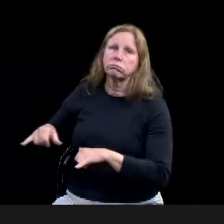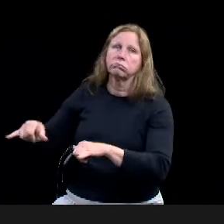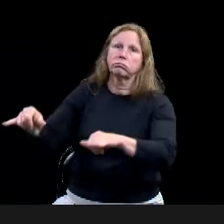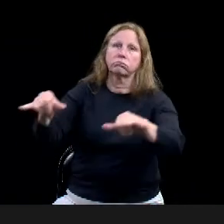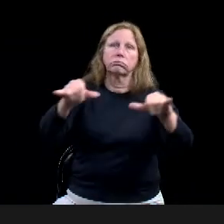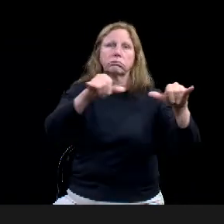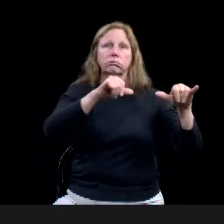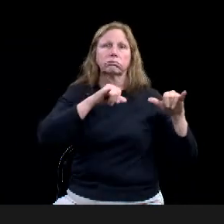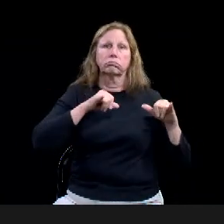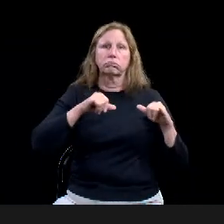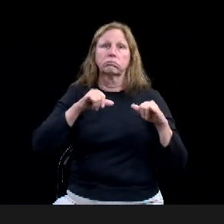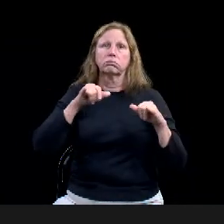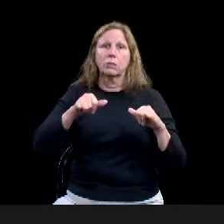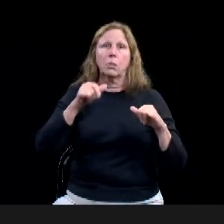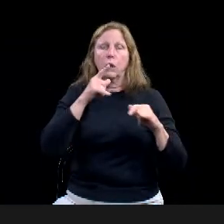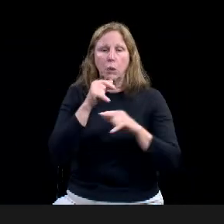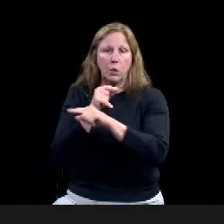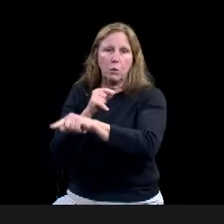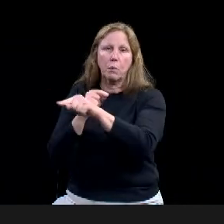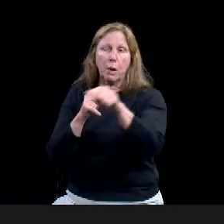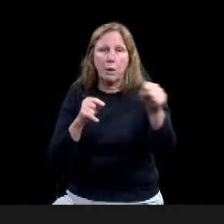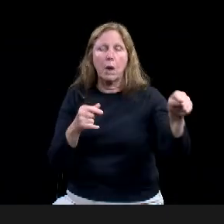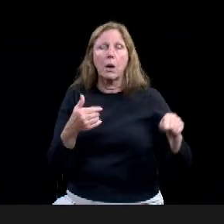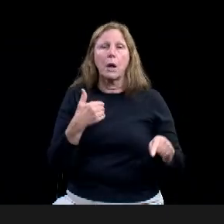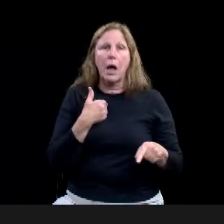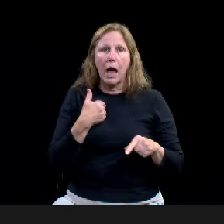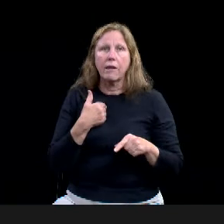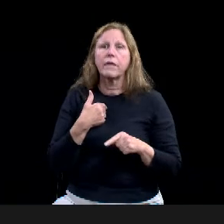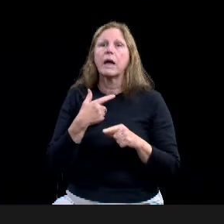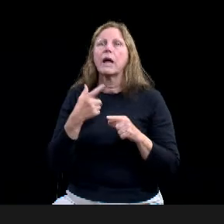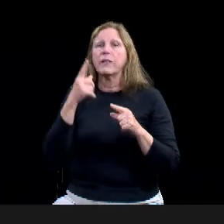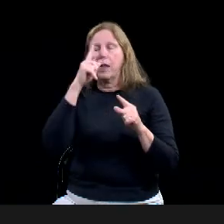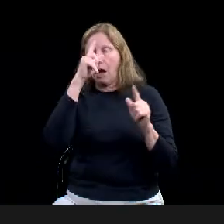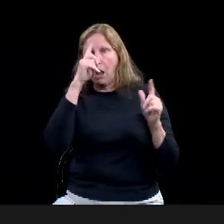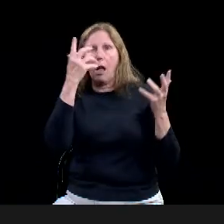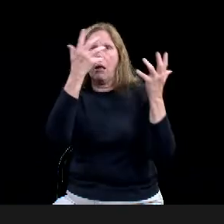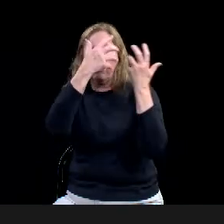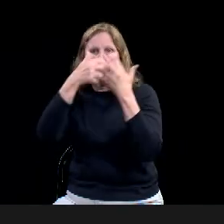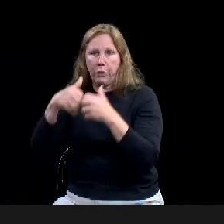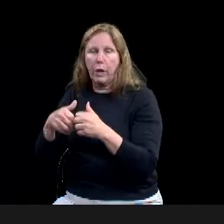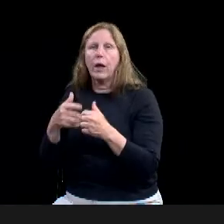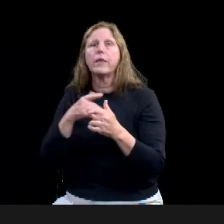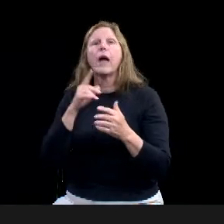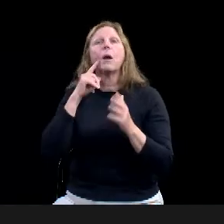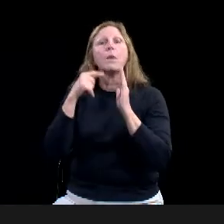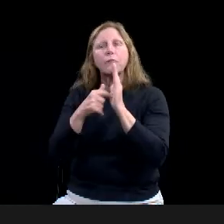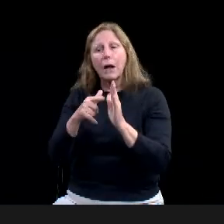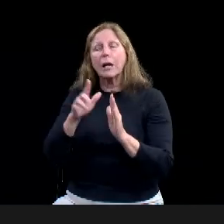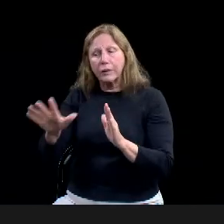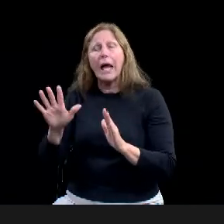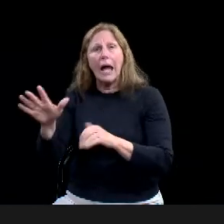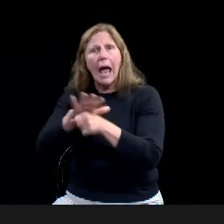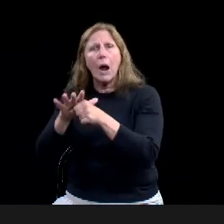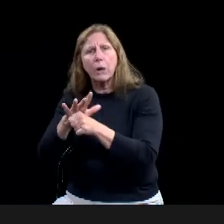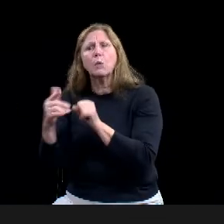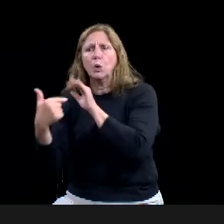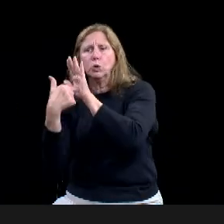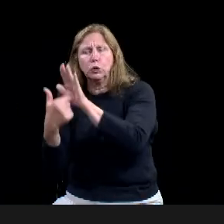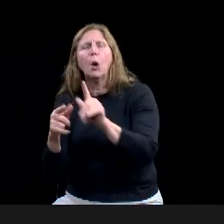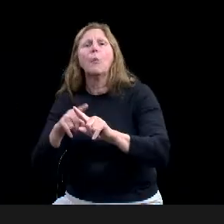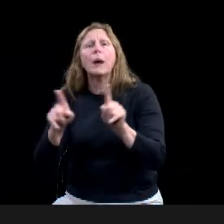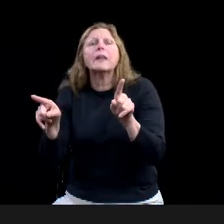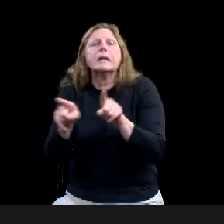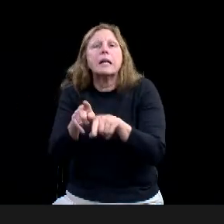neighborhoods. Um, but still, yeah, there's still that level of cohesion, whether you are in North Waco, South Waco, East Waco.